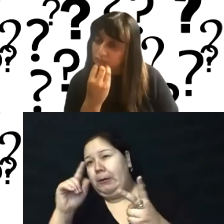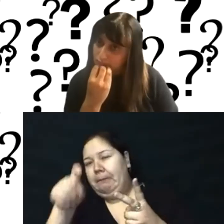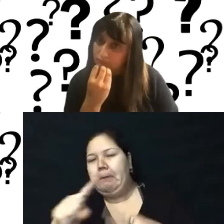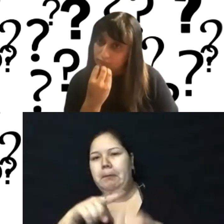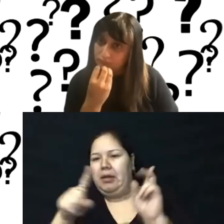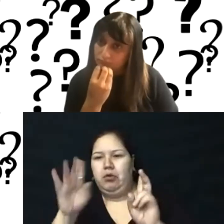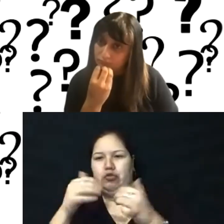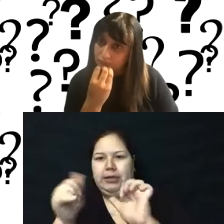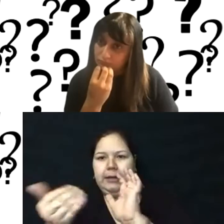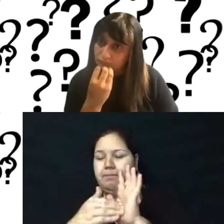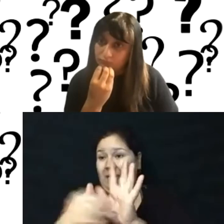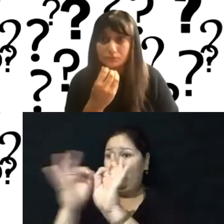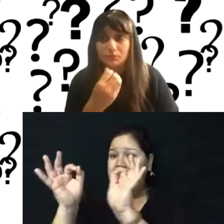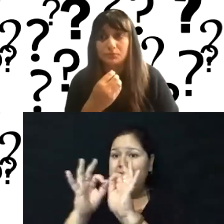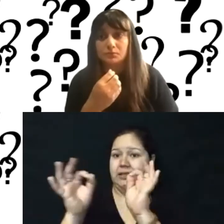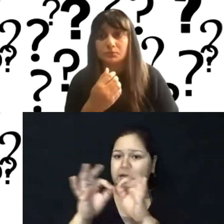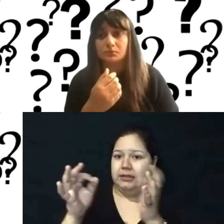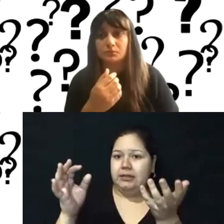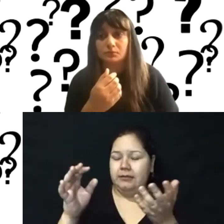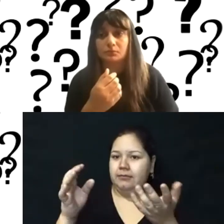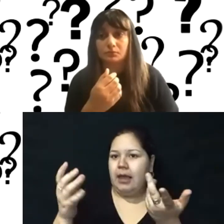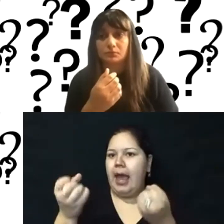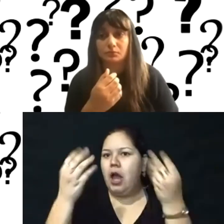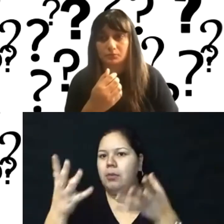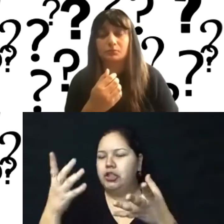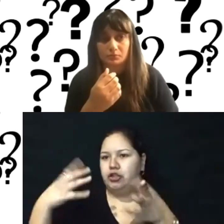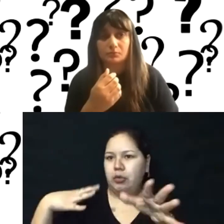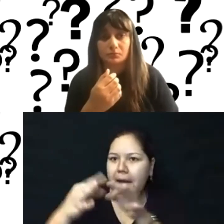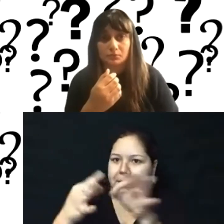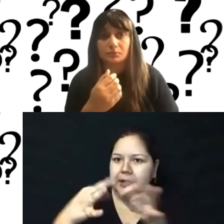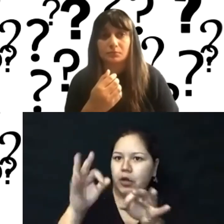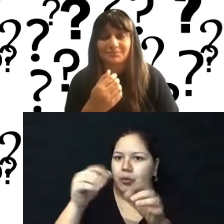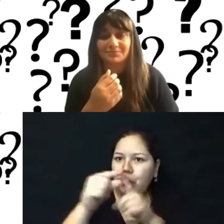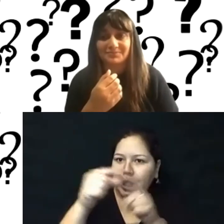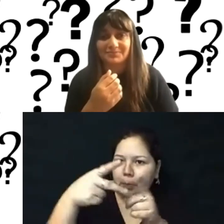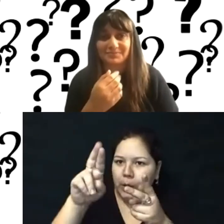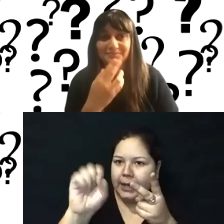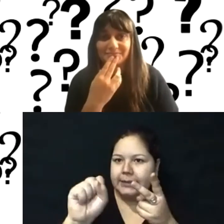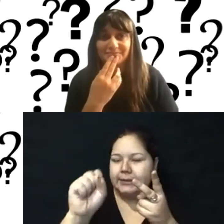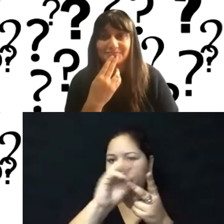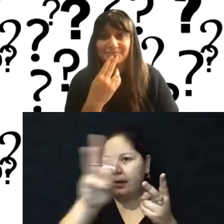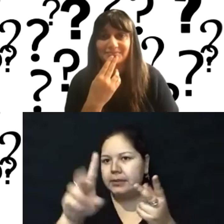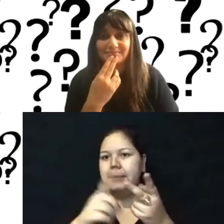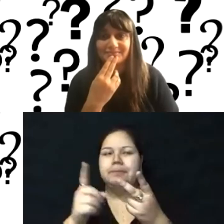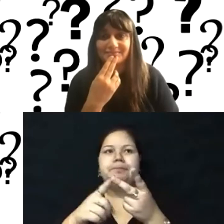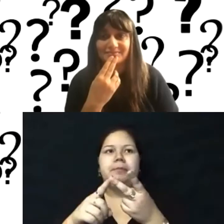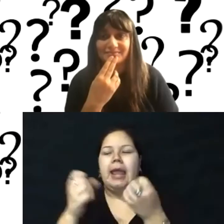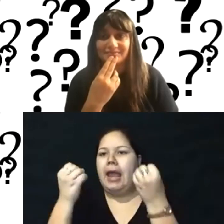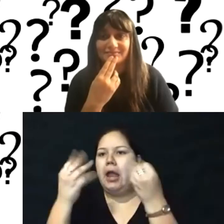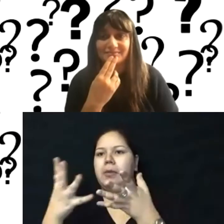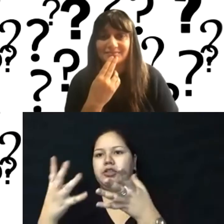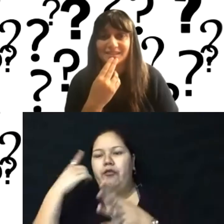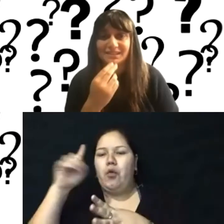what about fees? Fees to expect to pay for updating a WordPress site and doing a website audit.